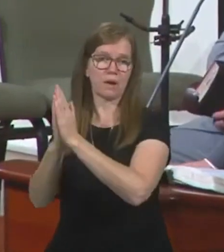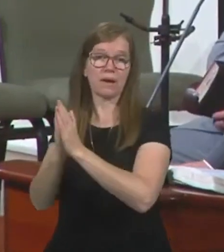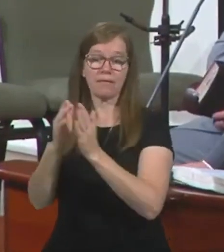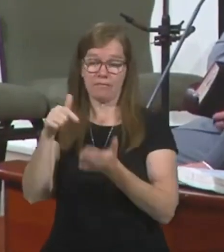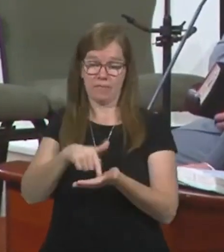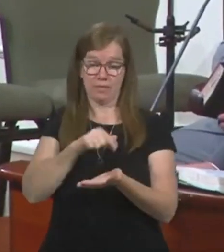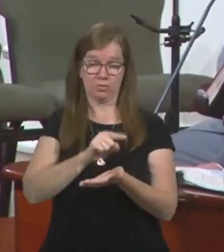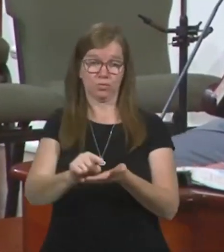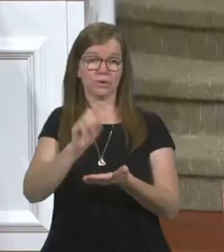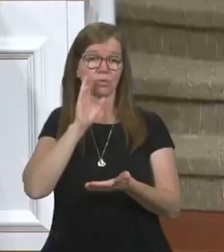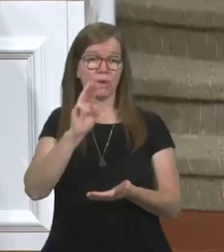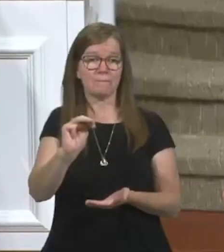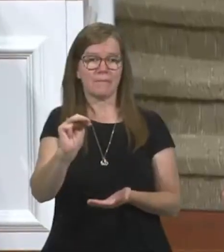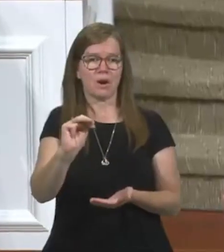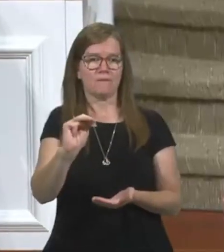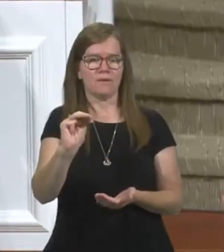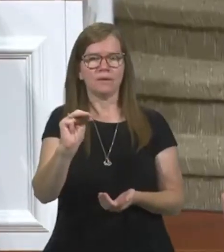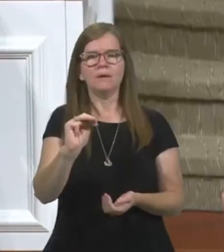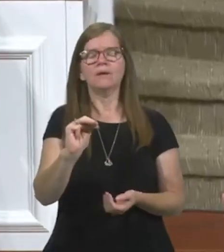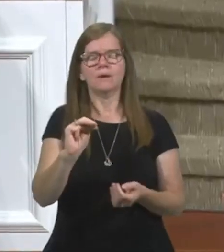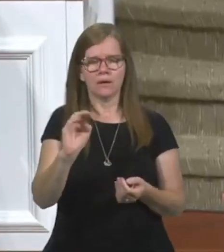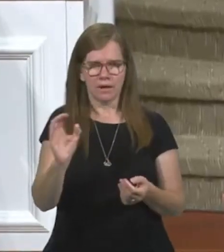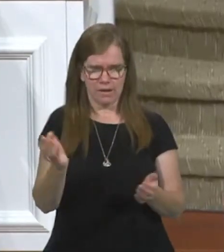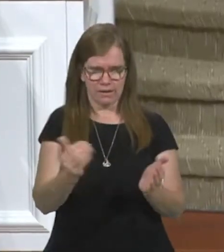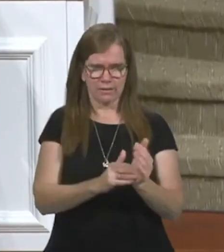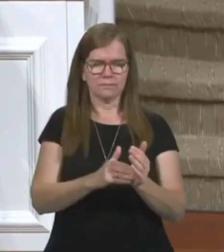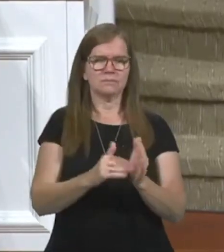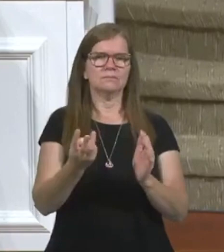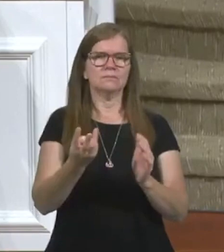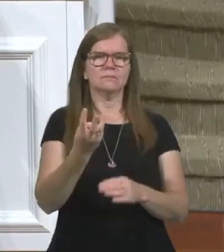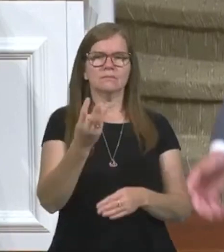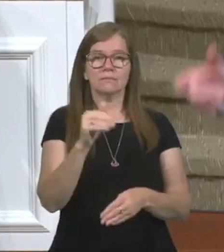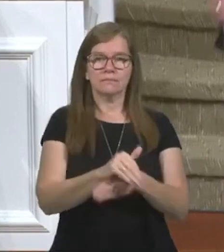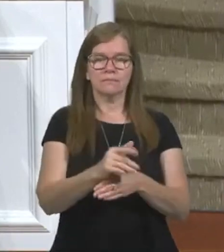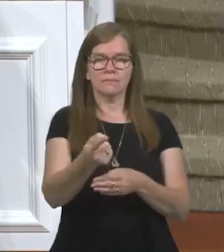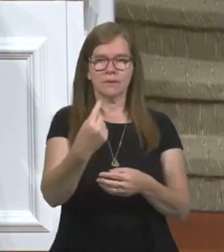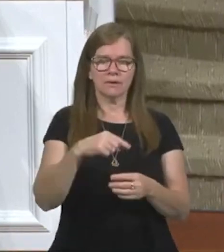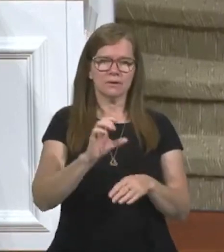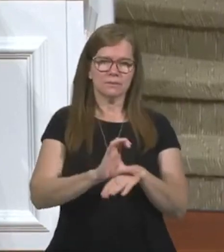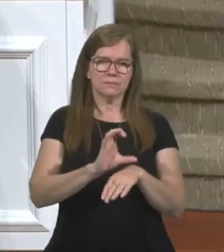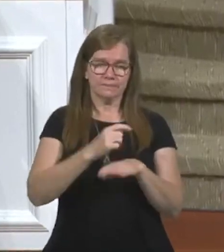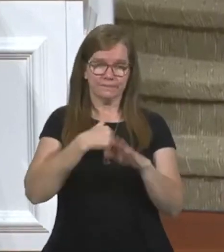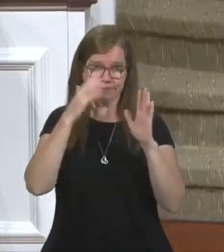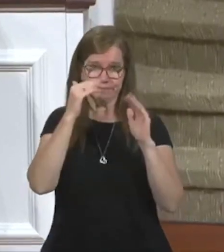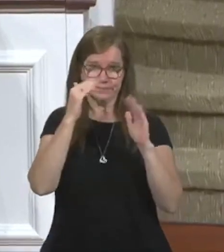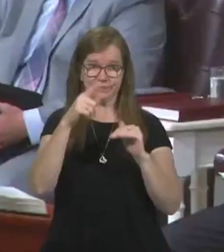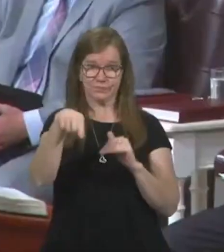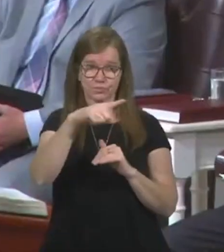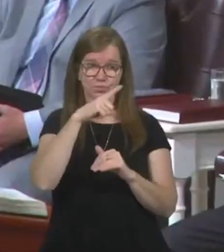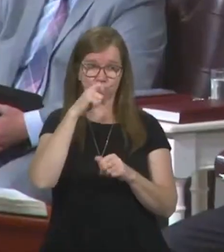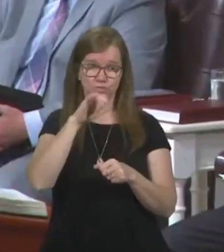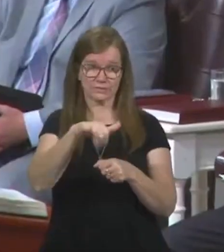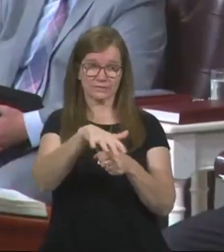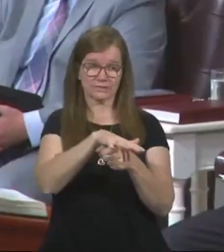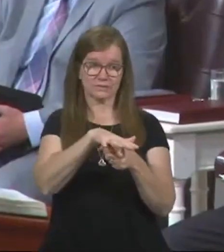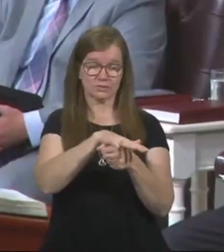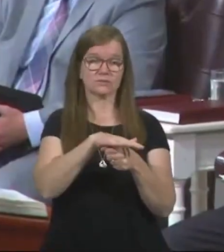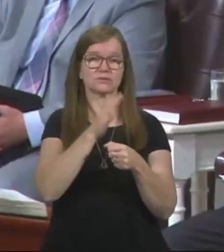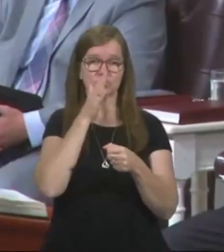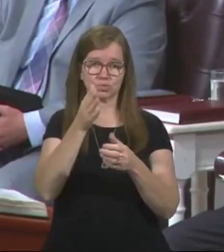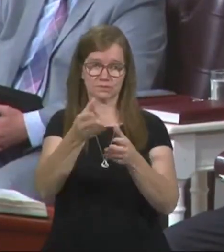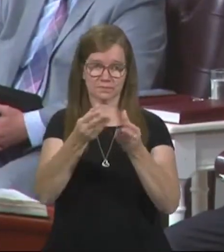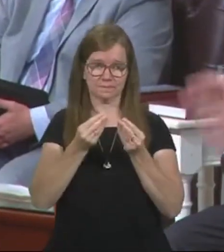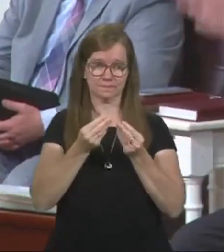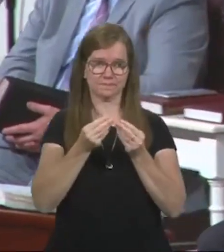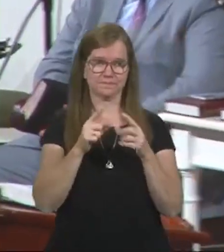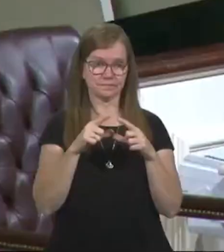be going to the city of Merrillville and doing the same thing. On Wednesday night, when you come to church, I hope those of you who are in that region will take a